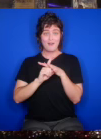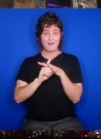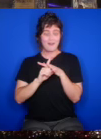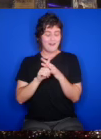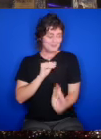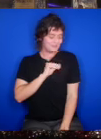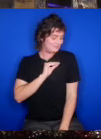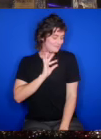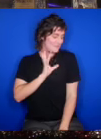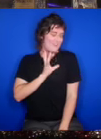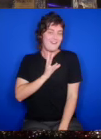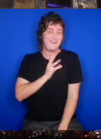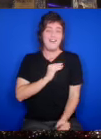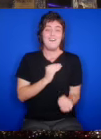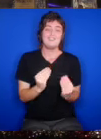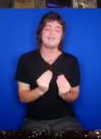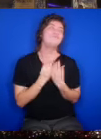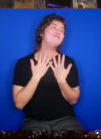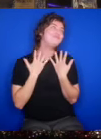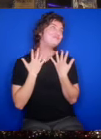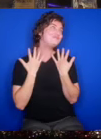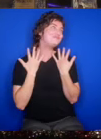you stays bright.